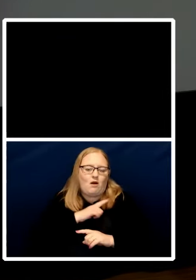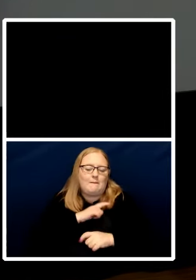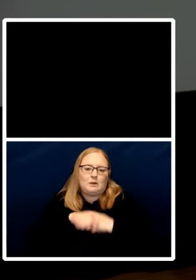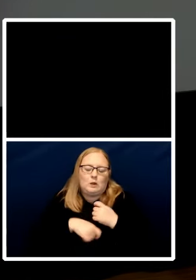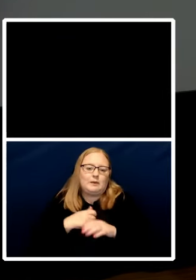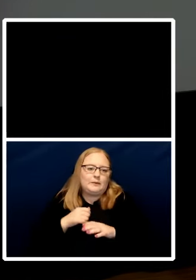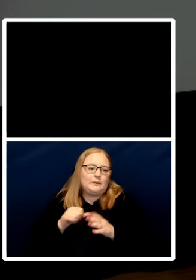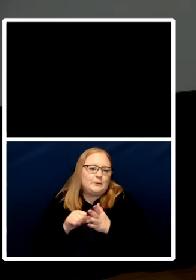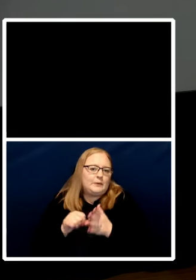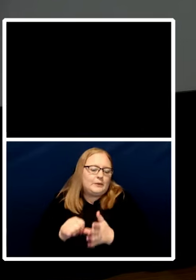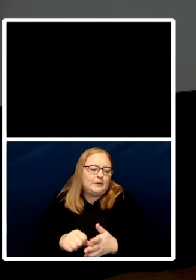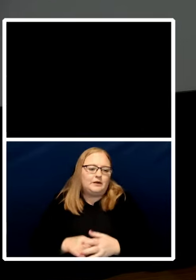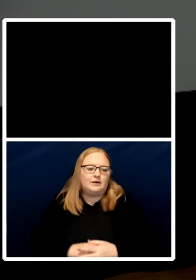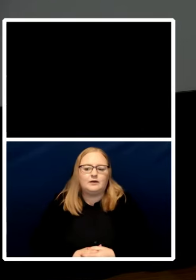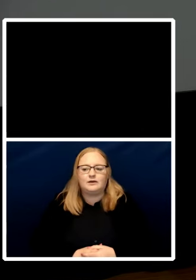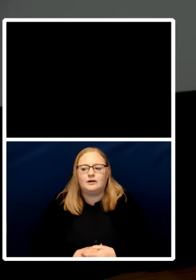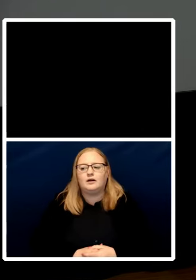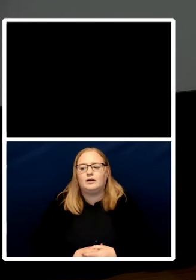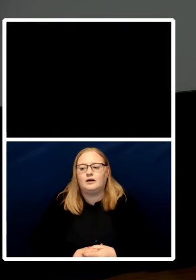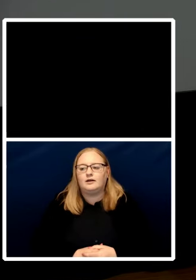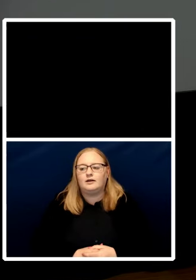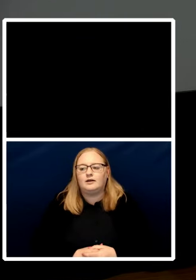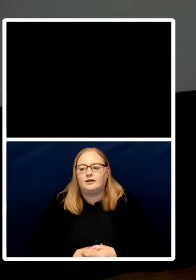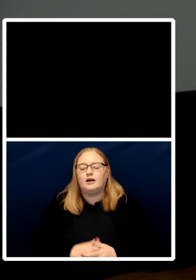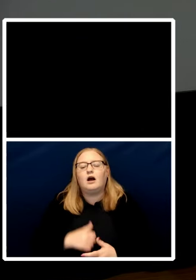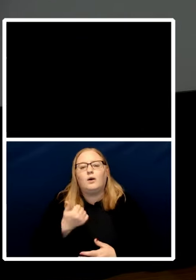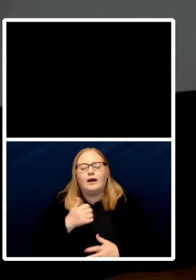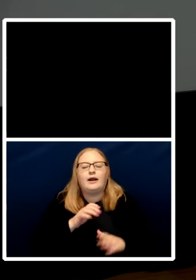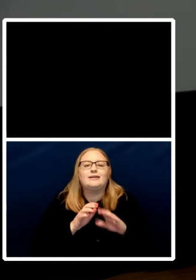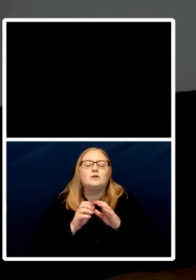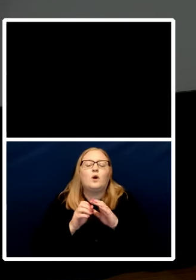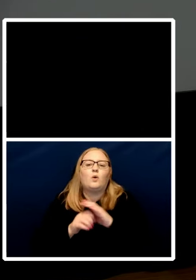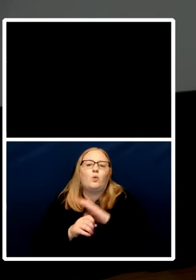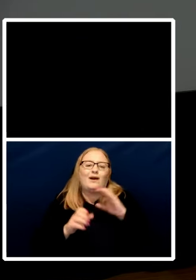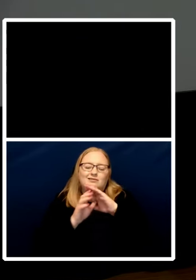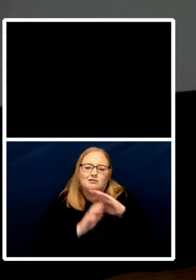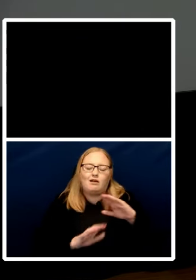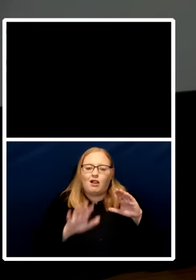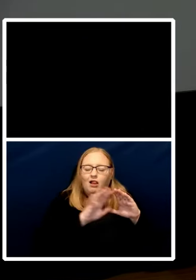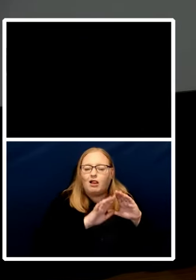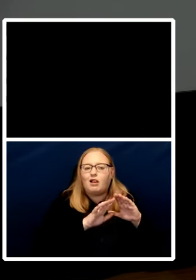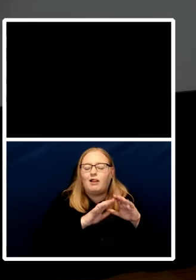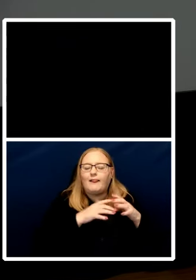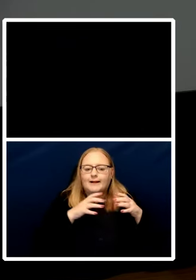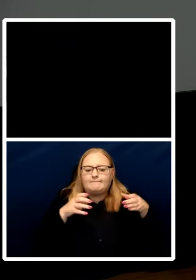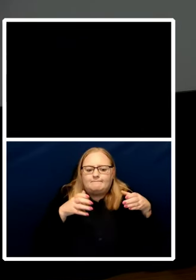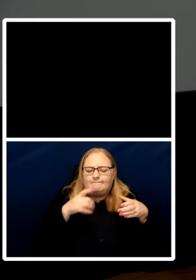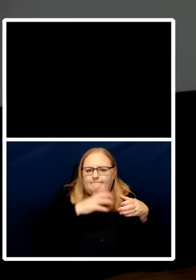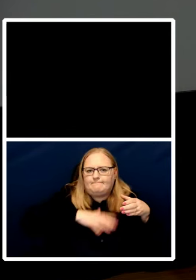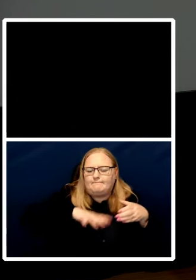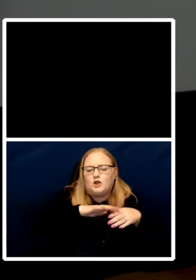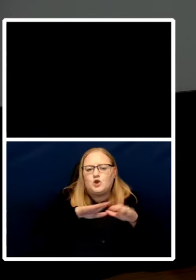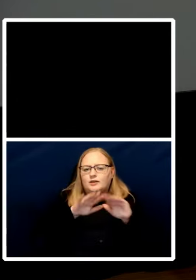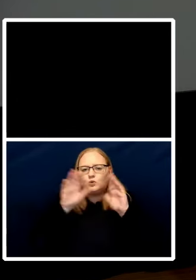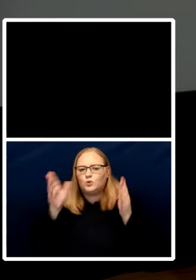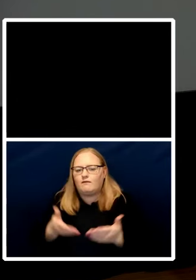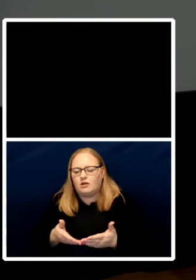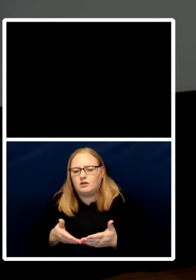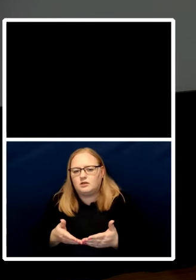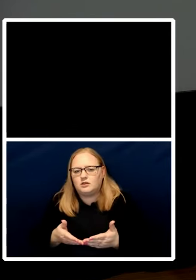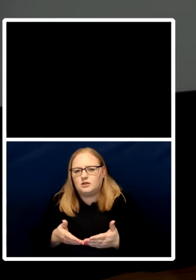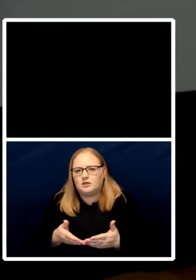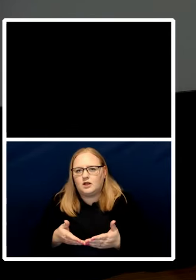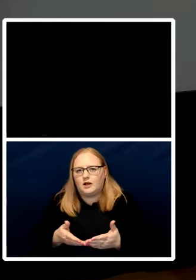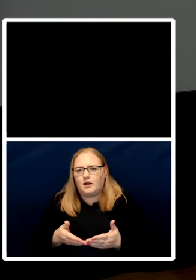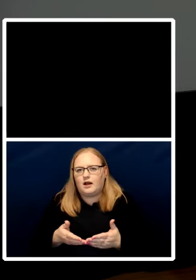the what western ethnocentric human rights are western they're not universal i i just i've never believed